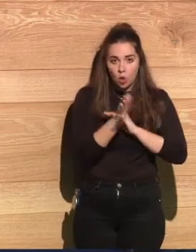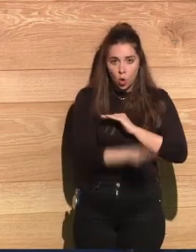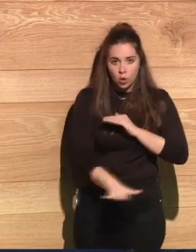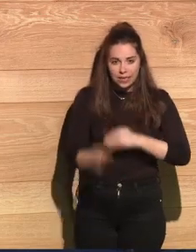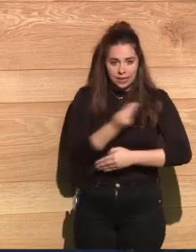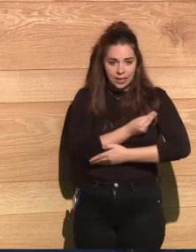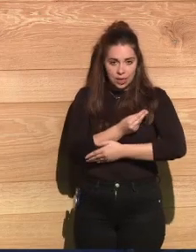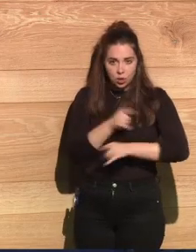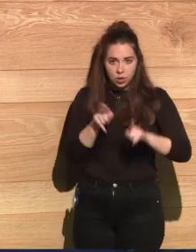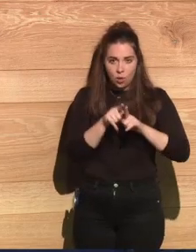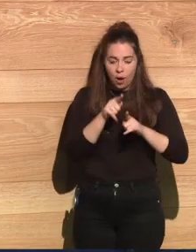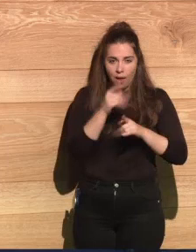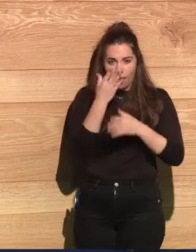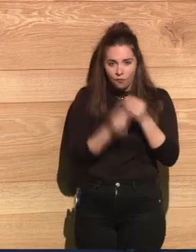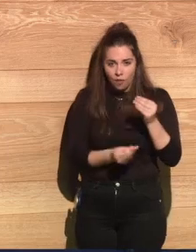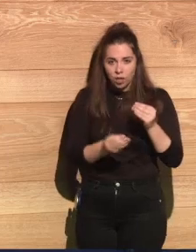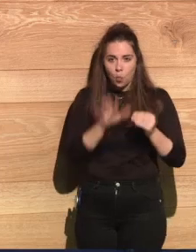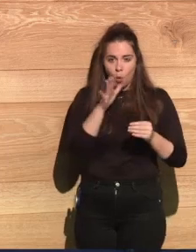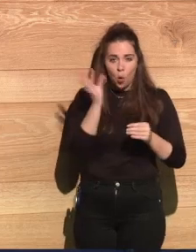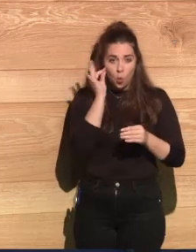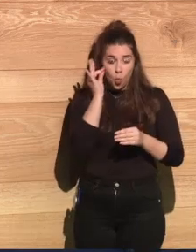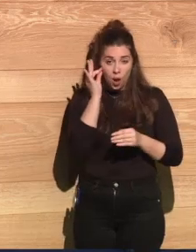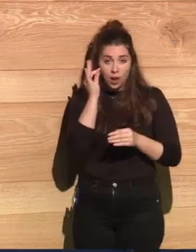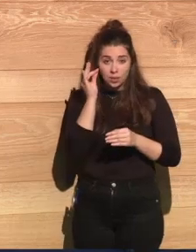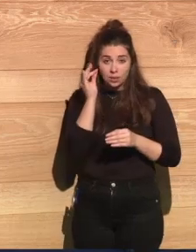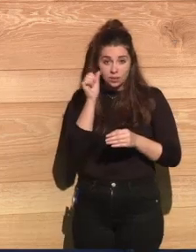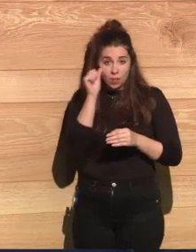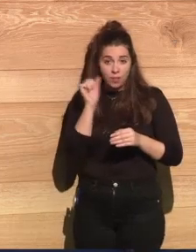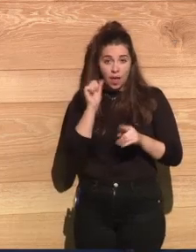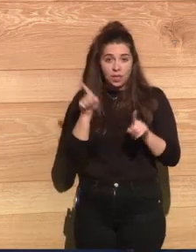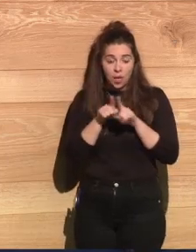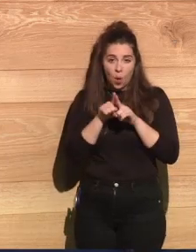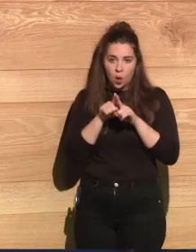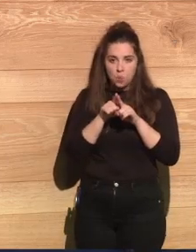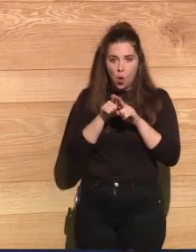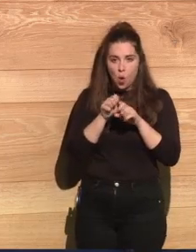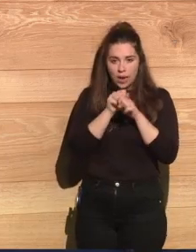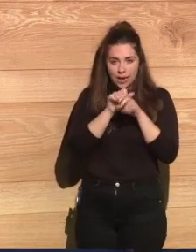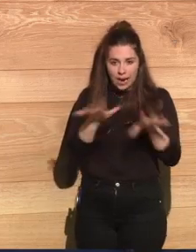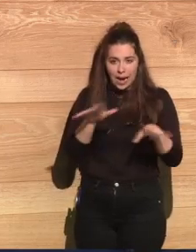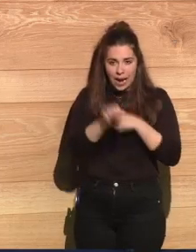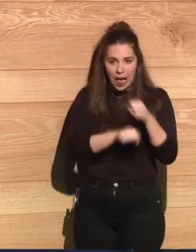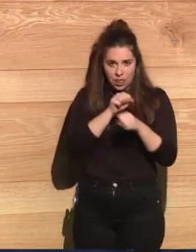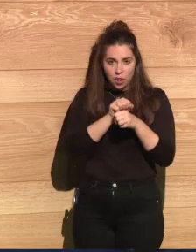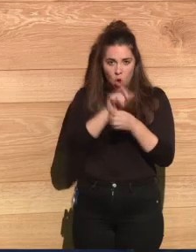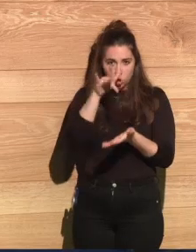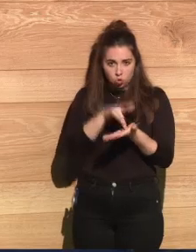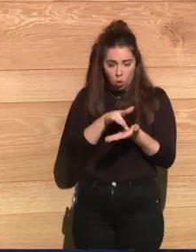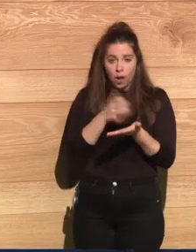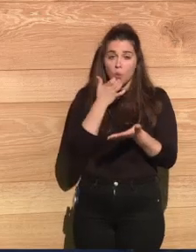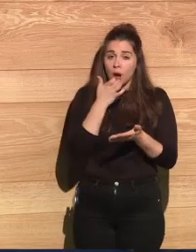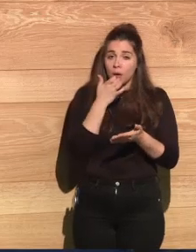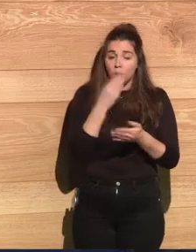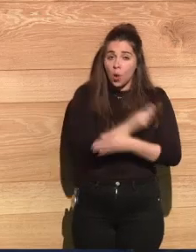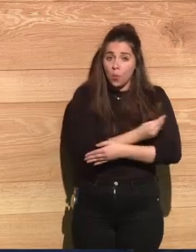And something like microcephalics, with the babies with